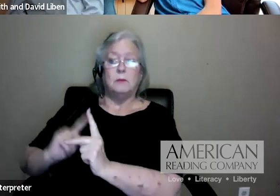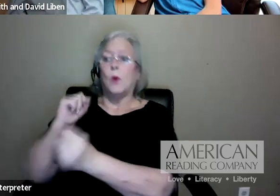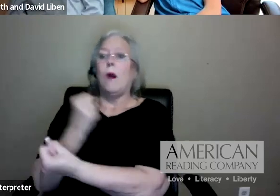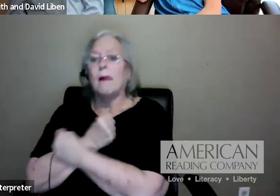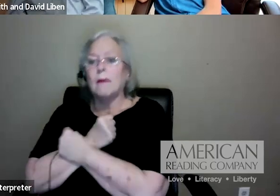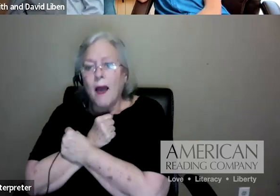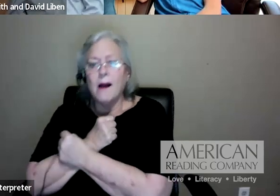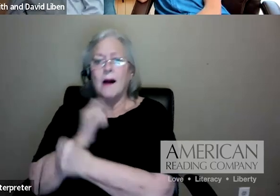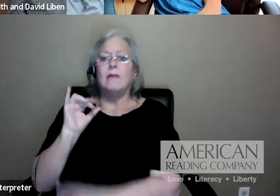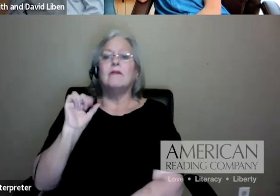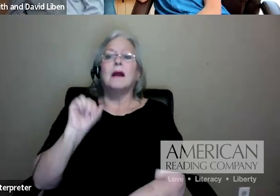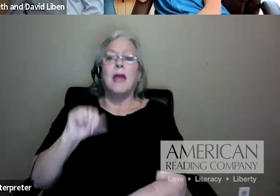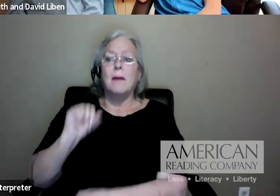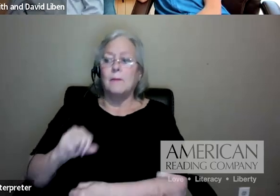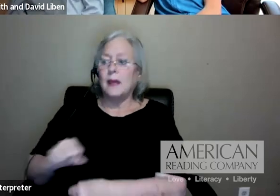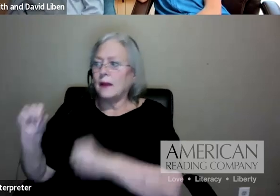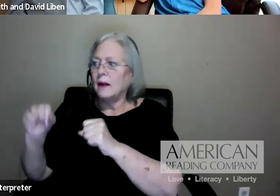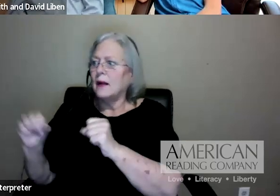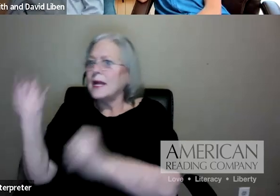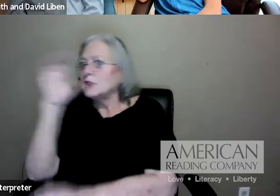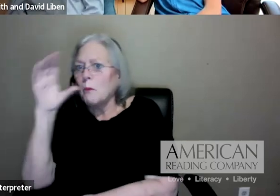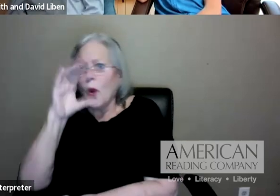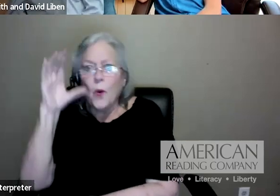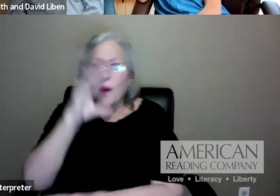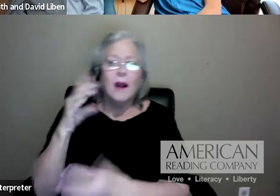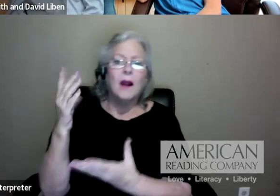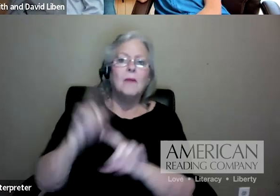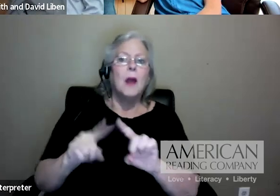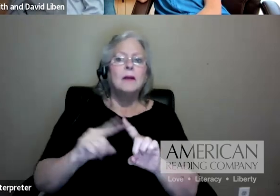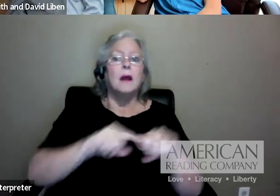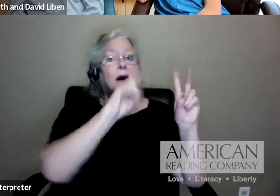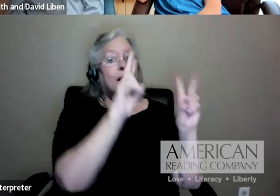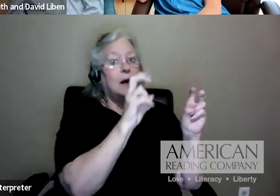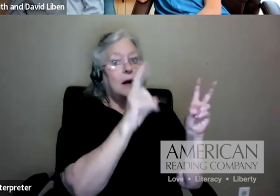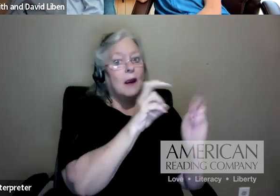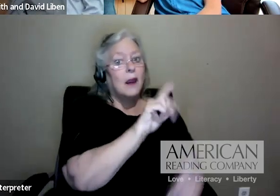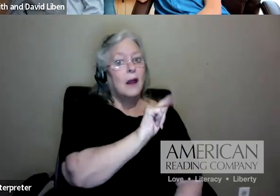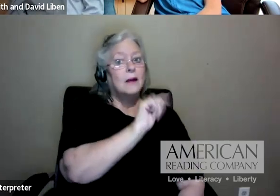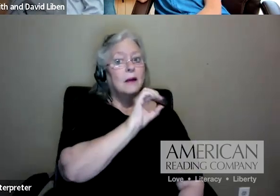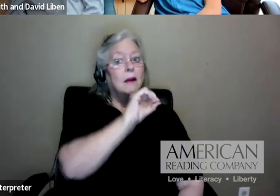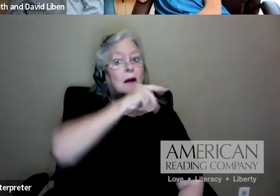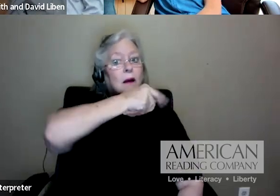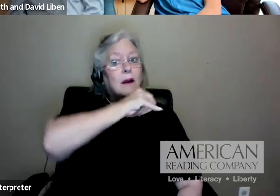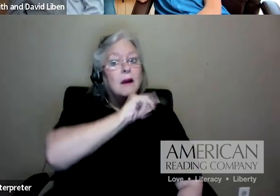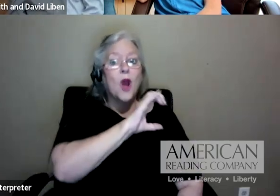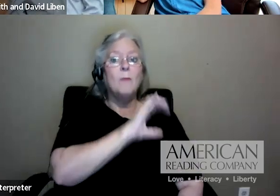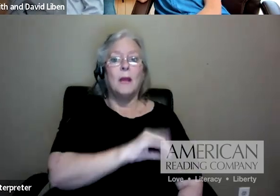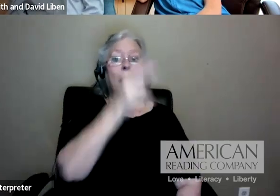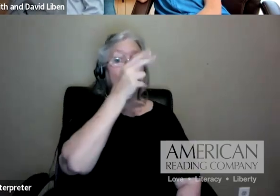A theme could be exploration. Whereas a topic would be insects, planets,